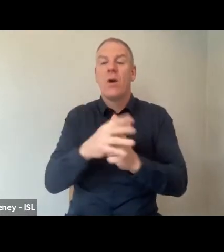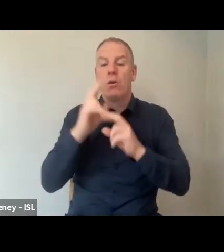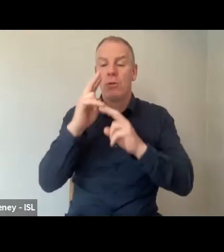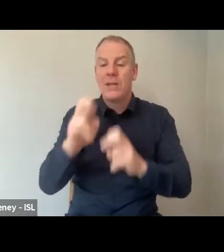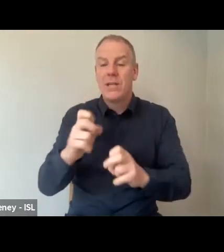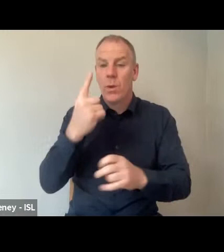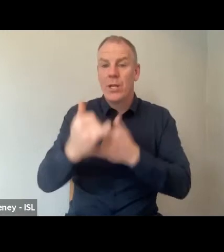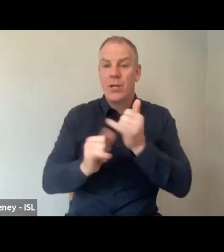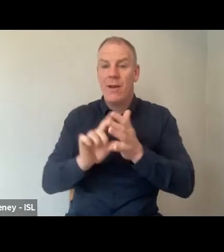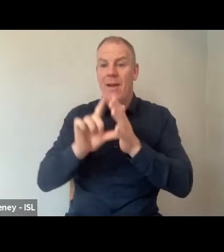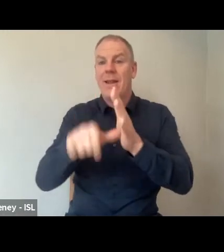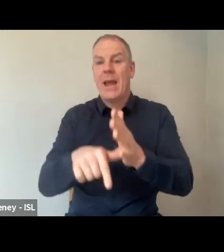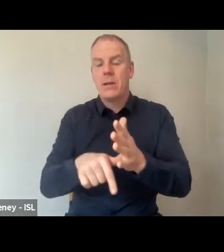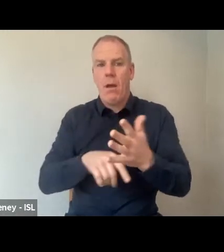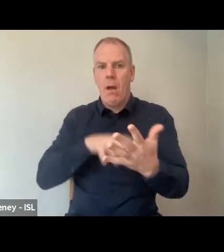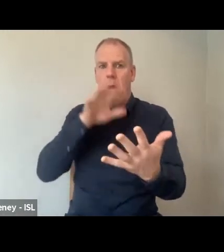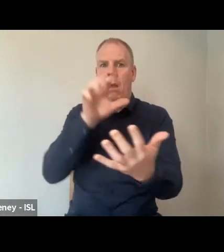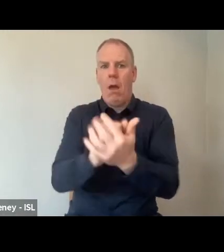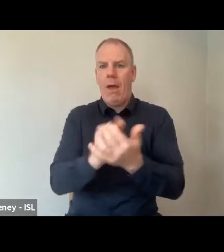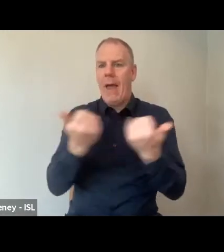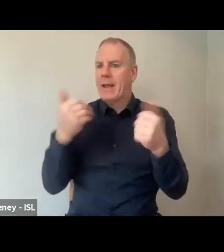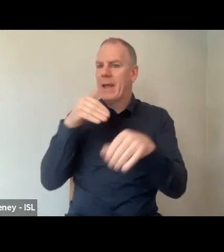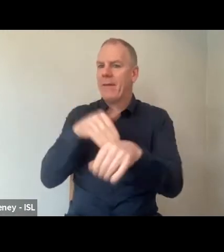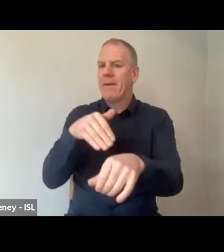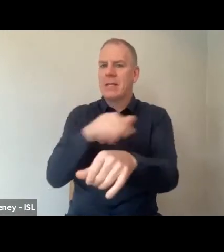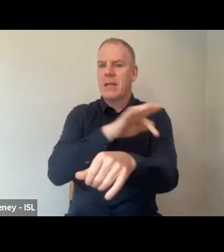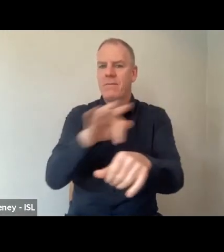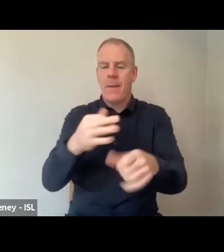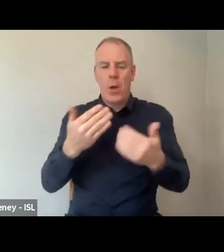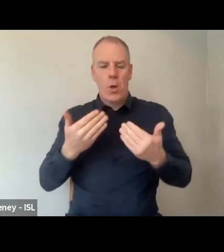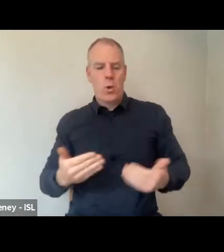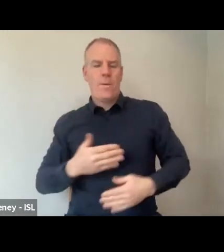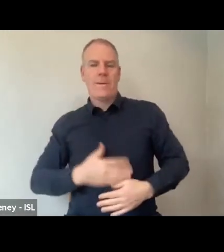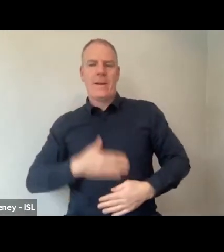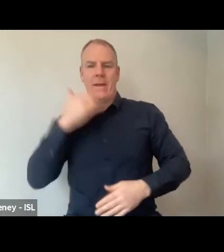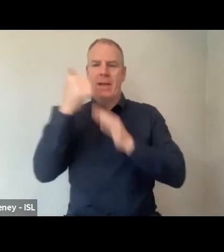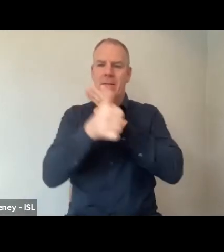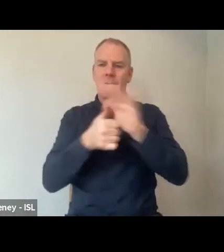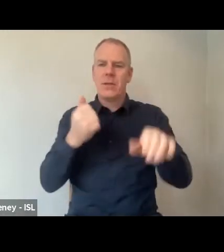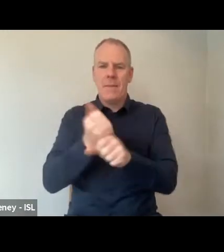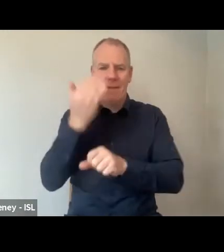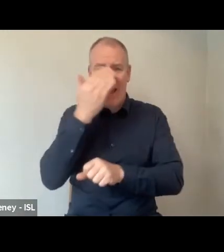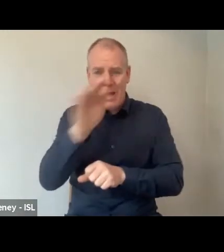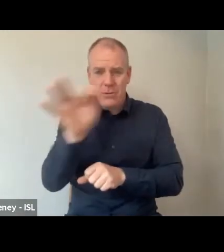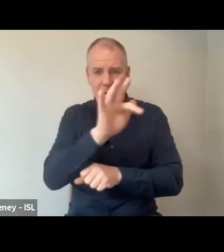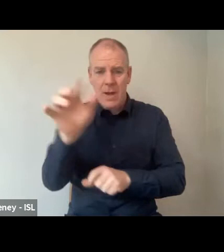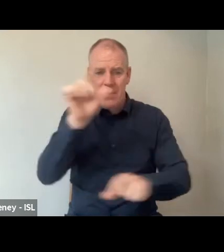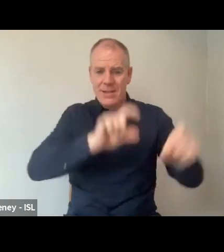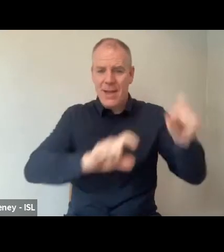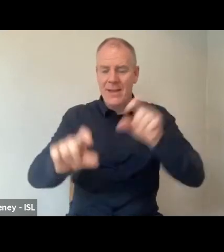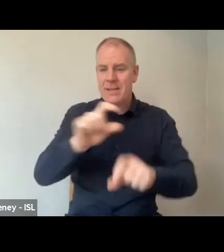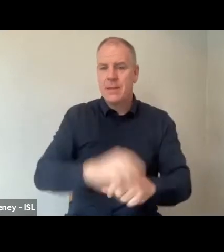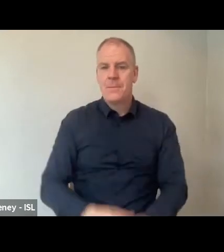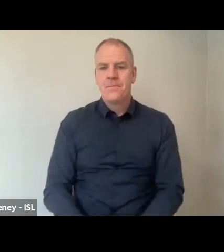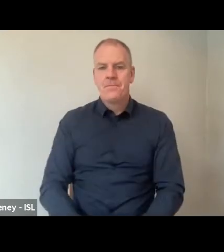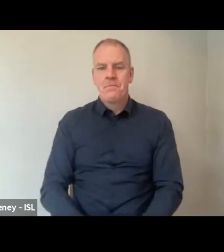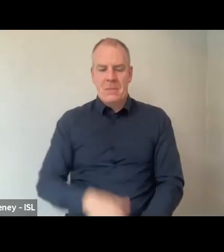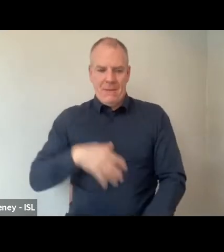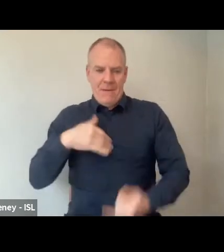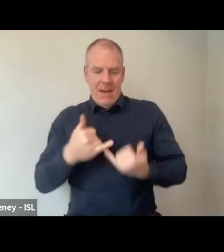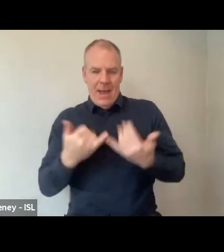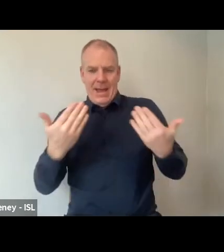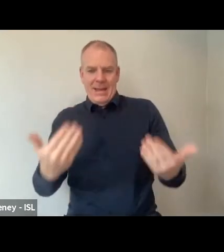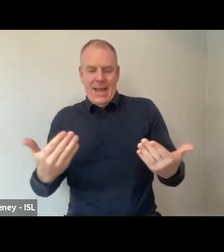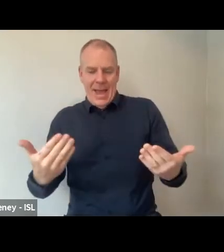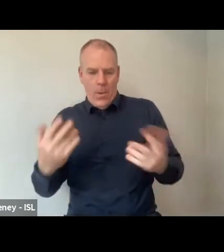to be able to capture any impacts of the current living experiences on attitudes to science. We find ourselves now in a